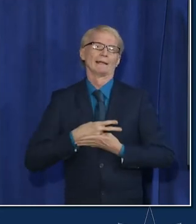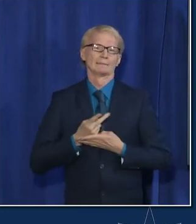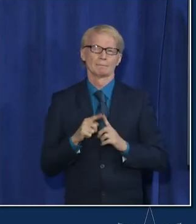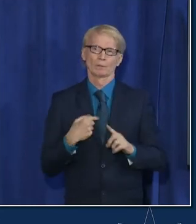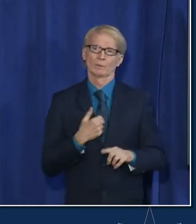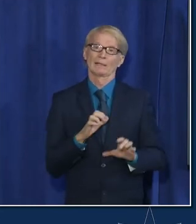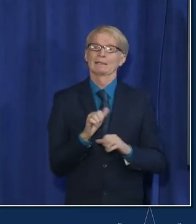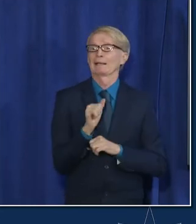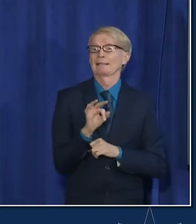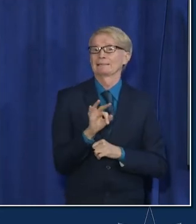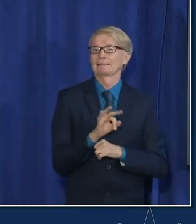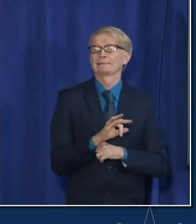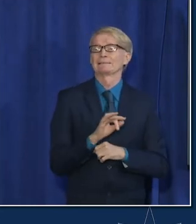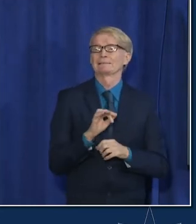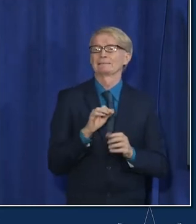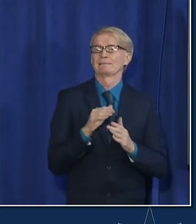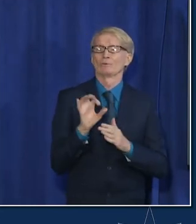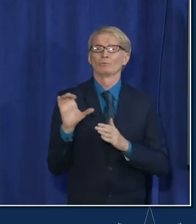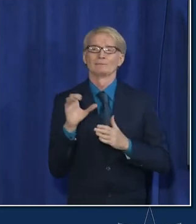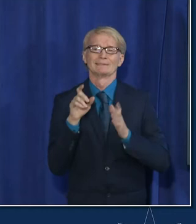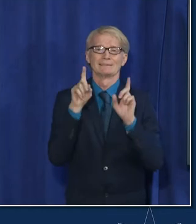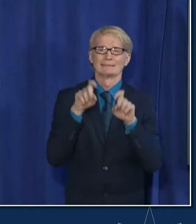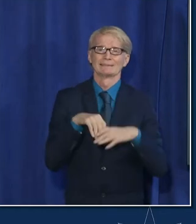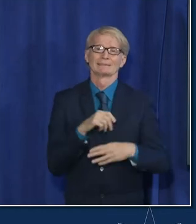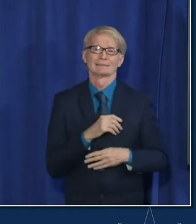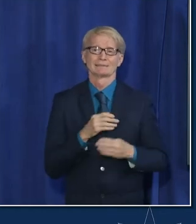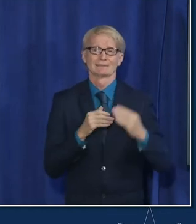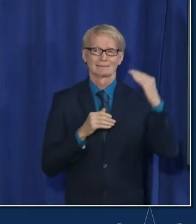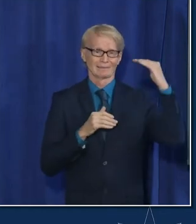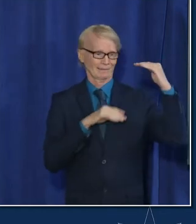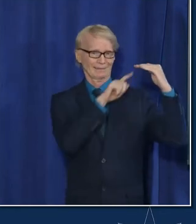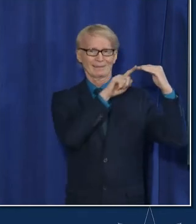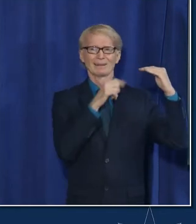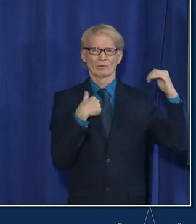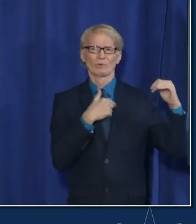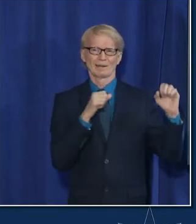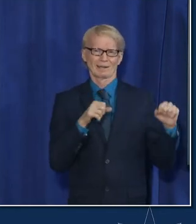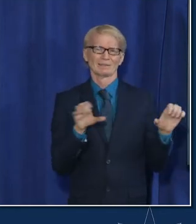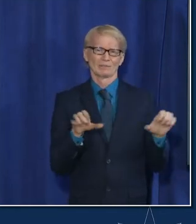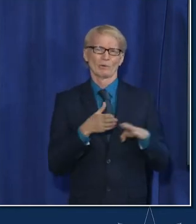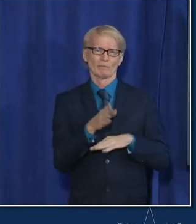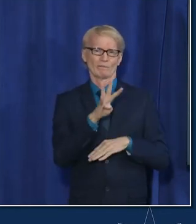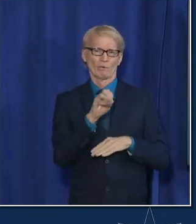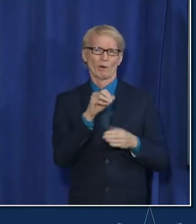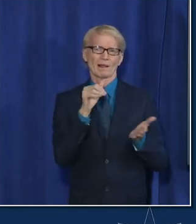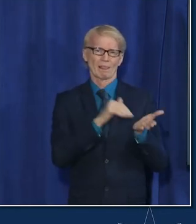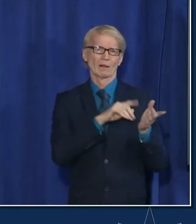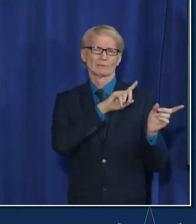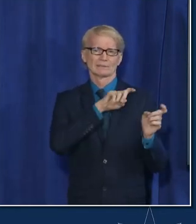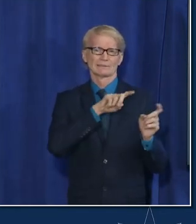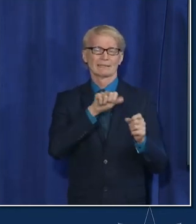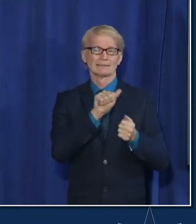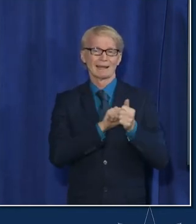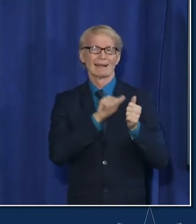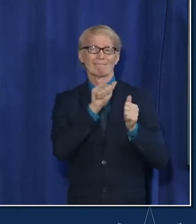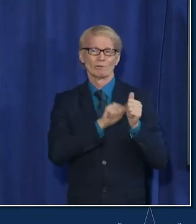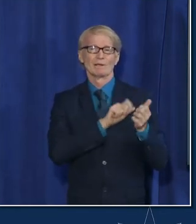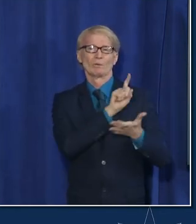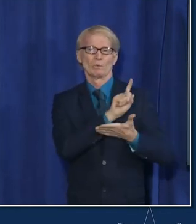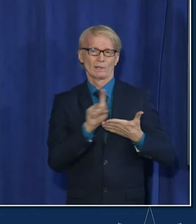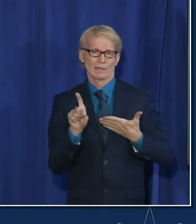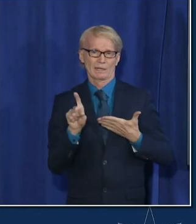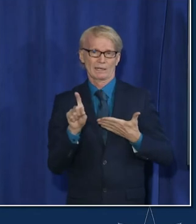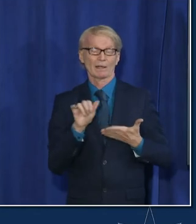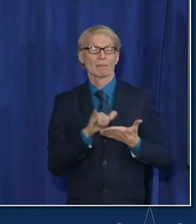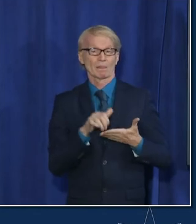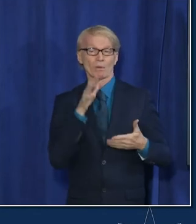000 that was in two days so we are now have the capacity to do over 40 000 tests per per week and